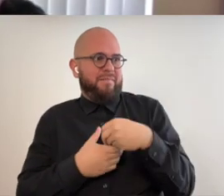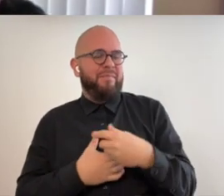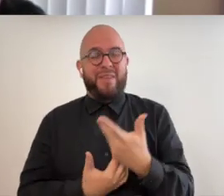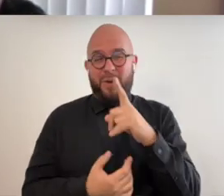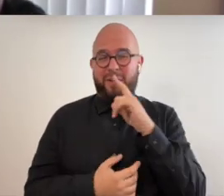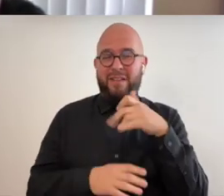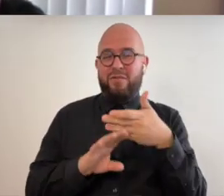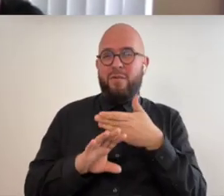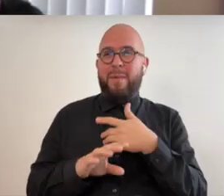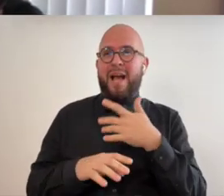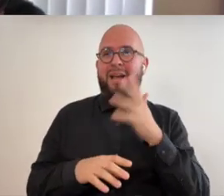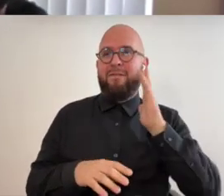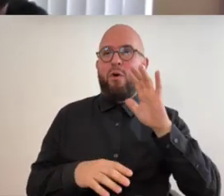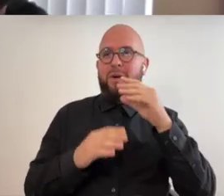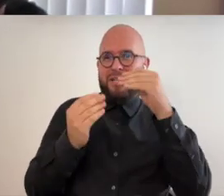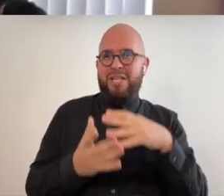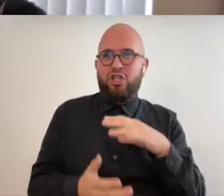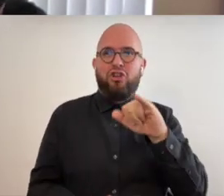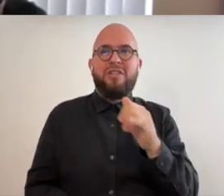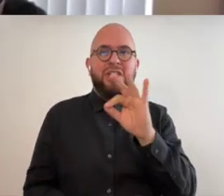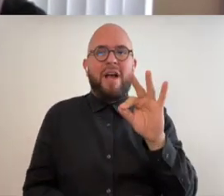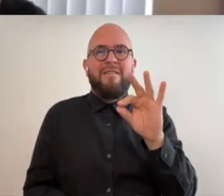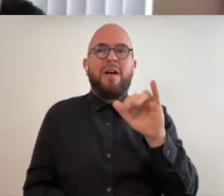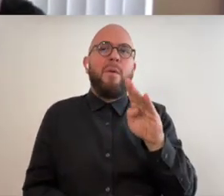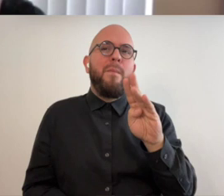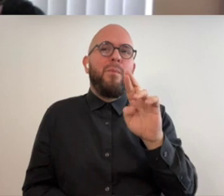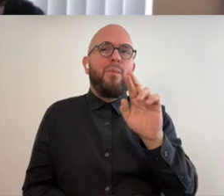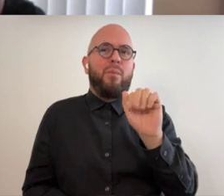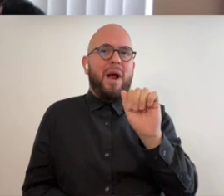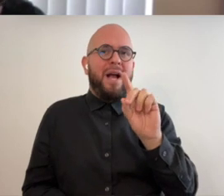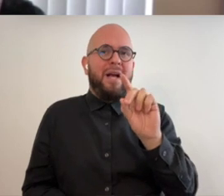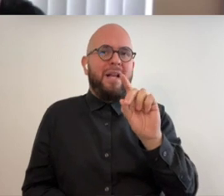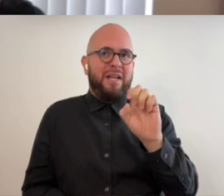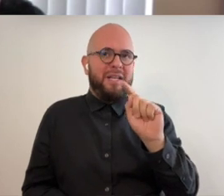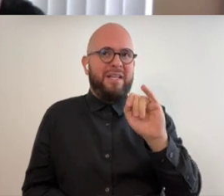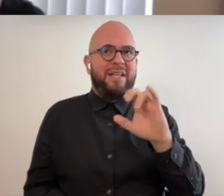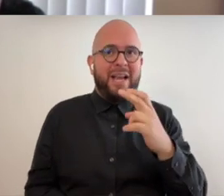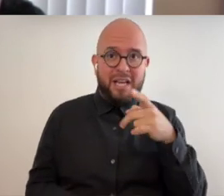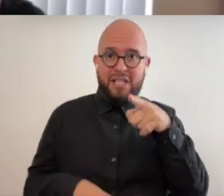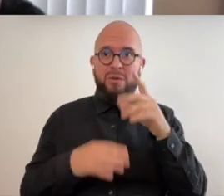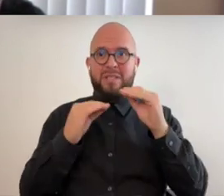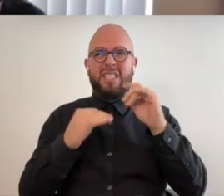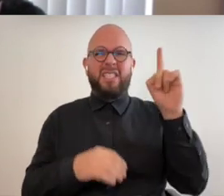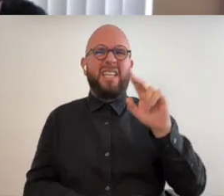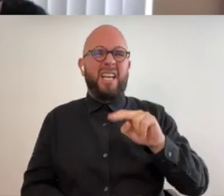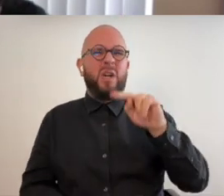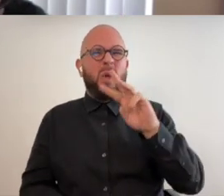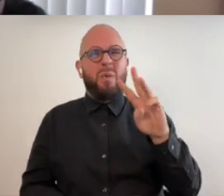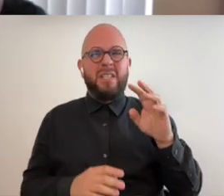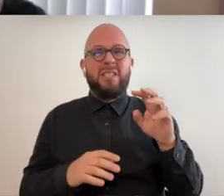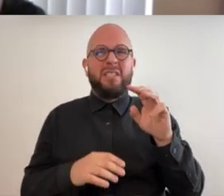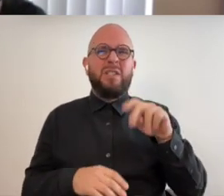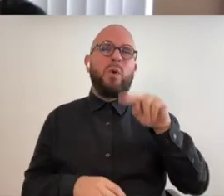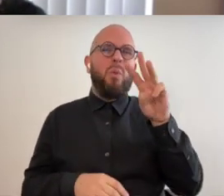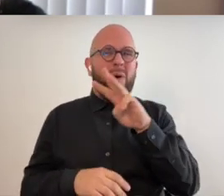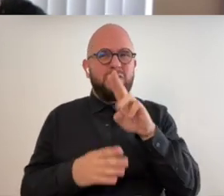one of my former teachers jeff branatic uh who's now he was teaching at northwestern university when i was there and um now